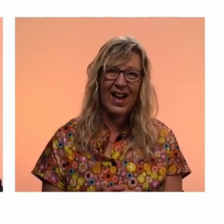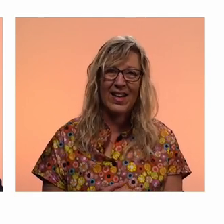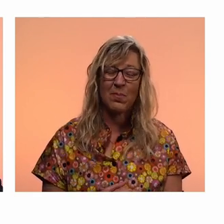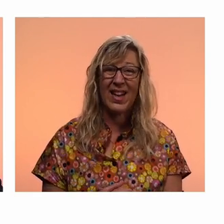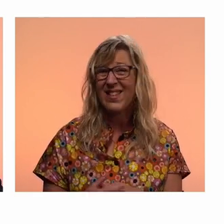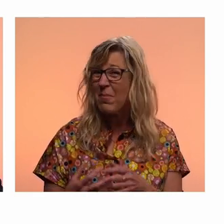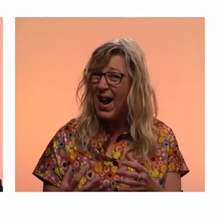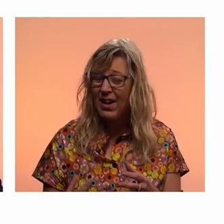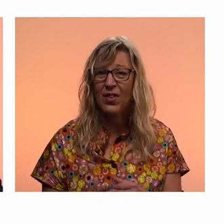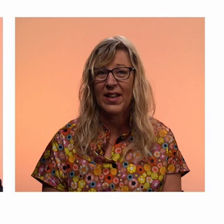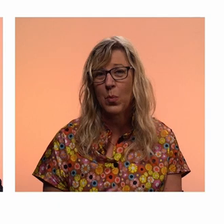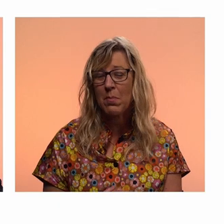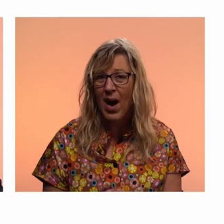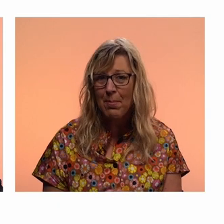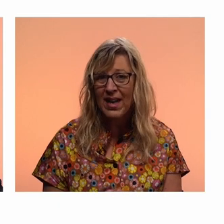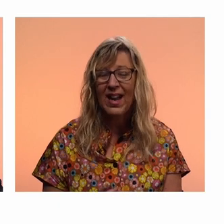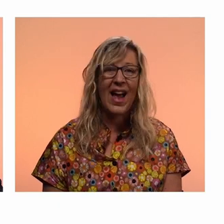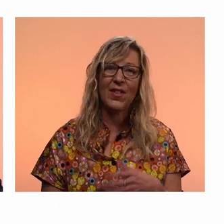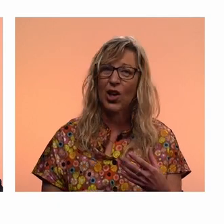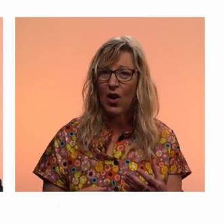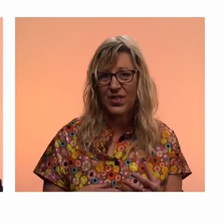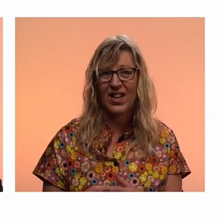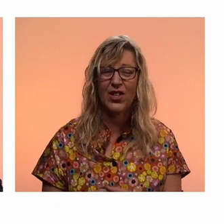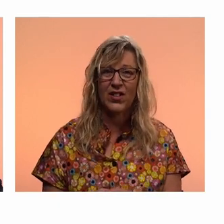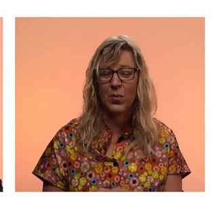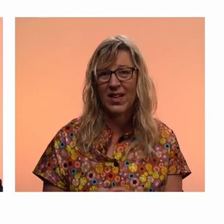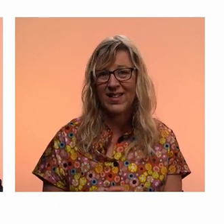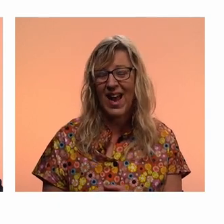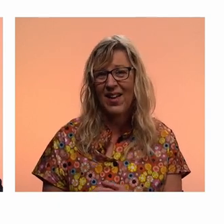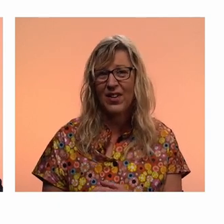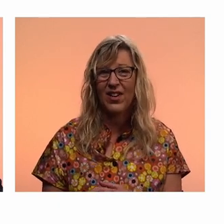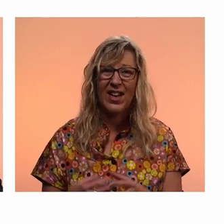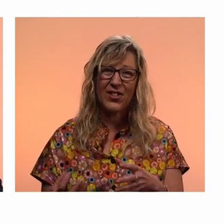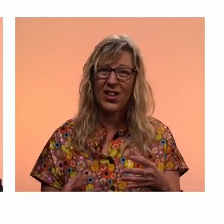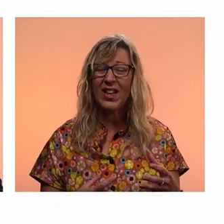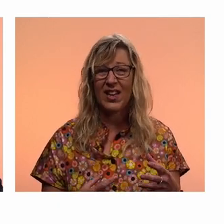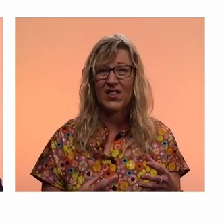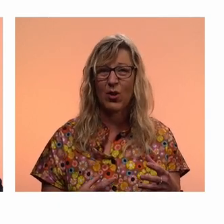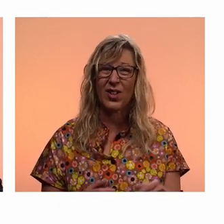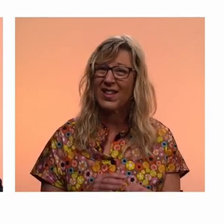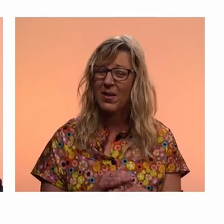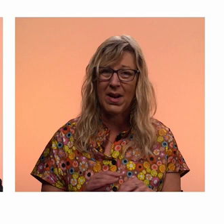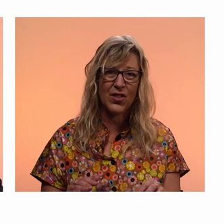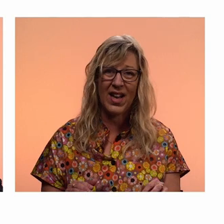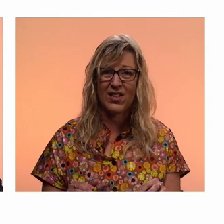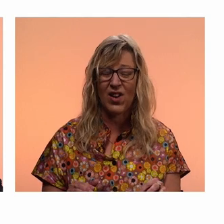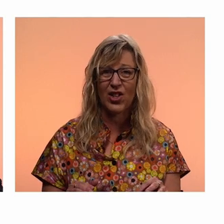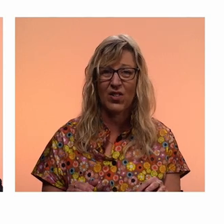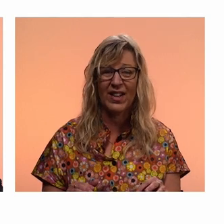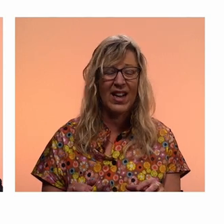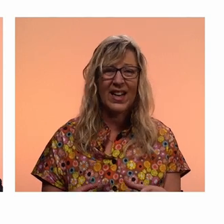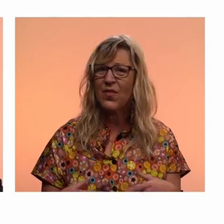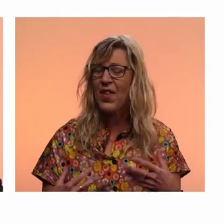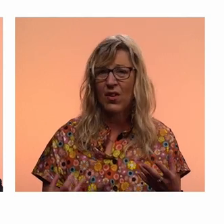us being as impactful as we might be, having the conversations we need to have. And certainly in consulting, there's a much flatter